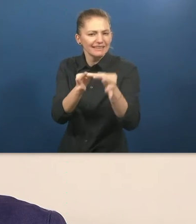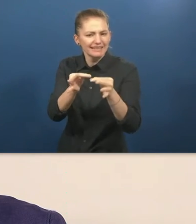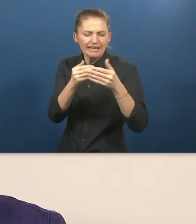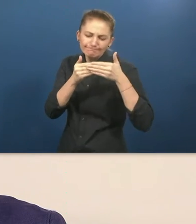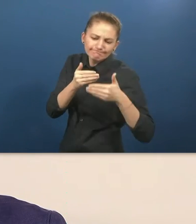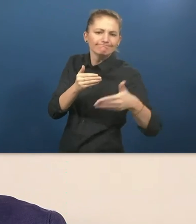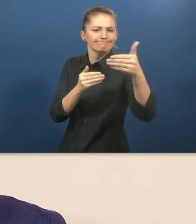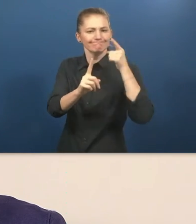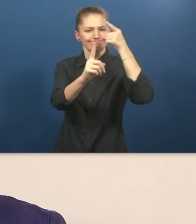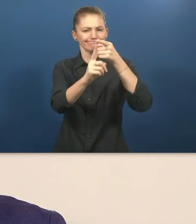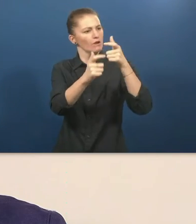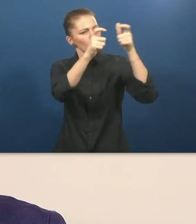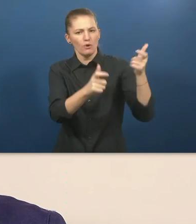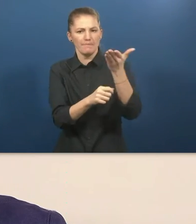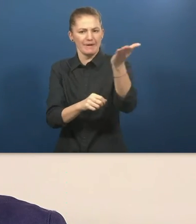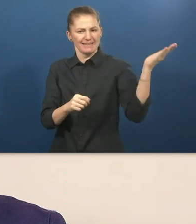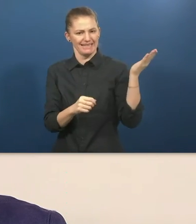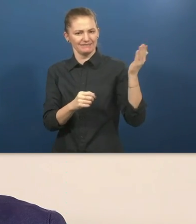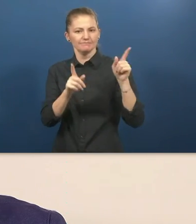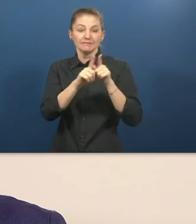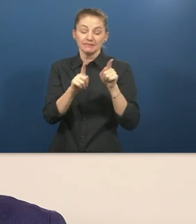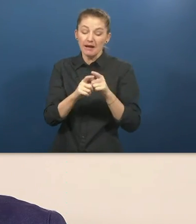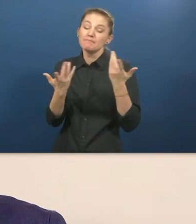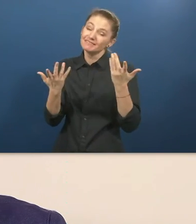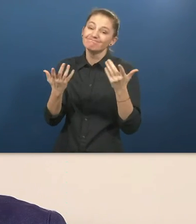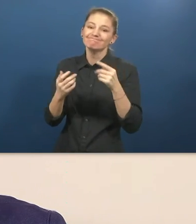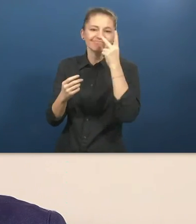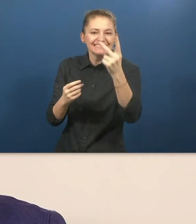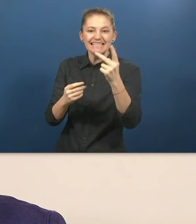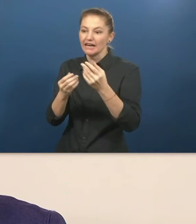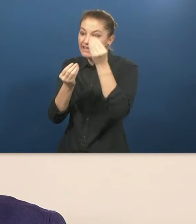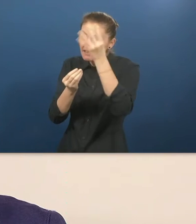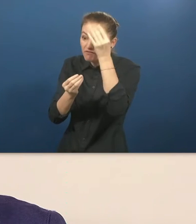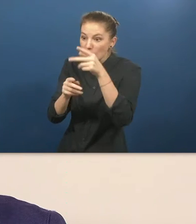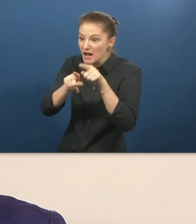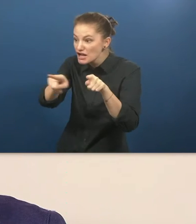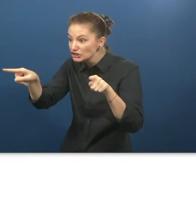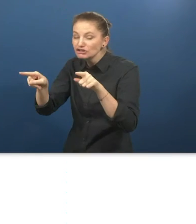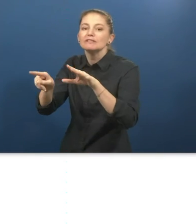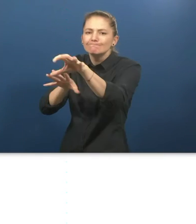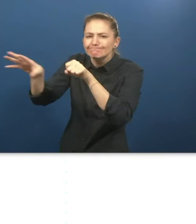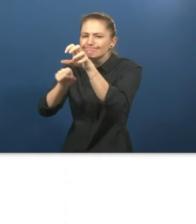will allow for an agile evaluation of the initial situation and to obtain the necessary information.